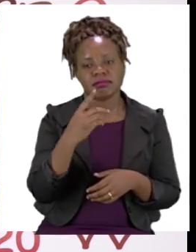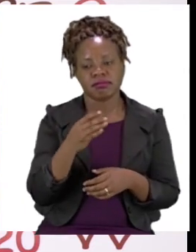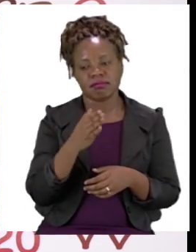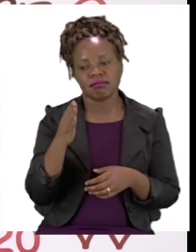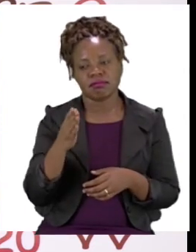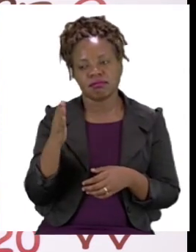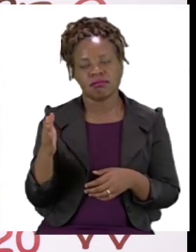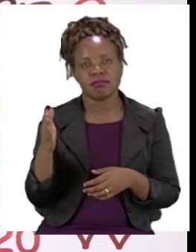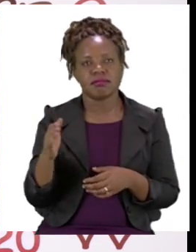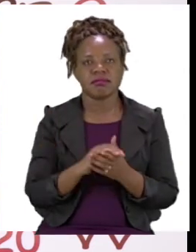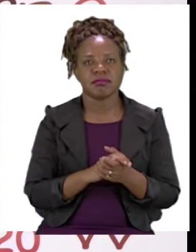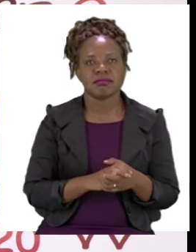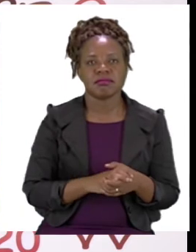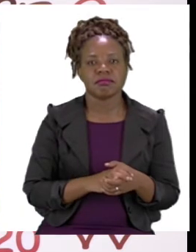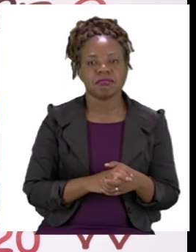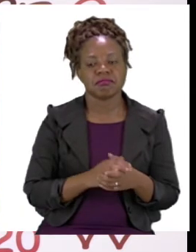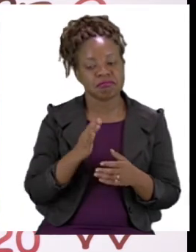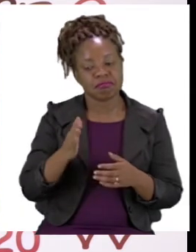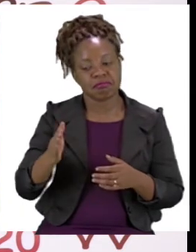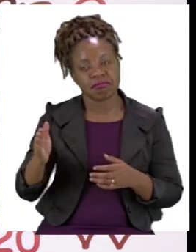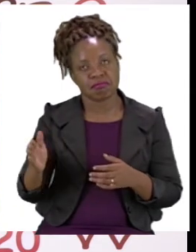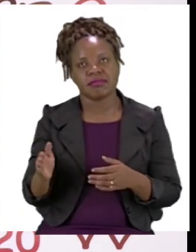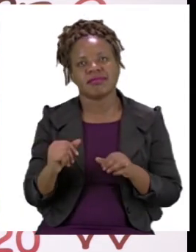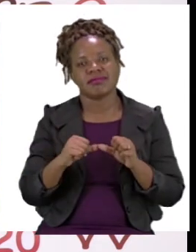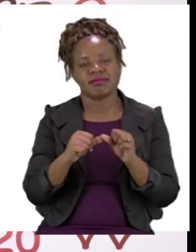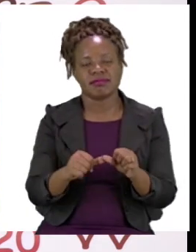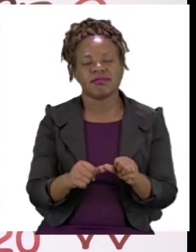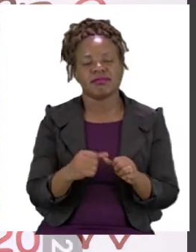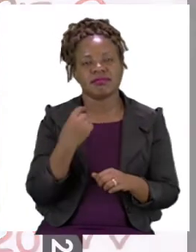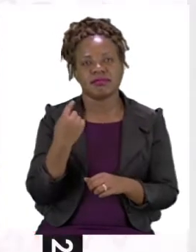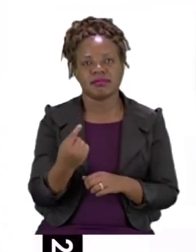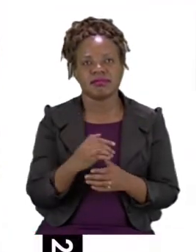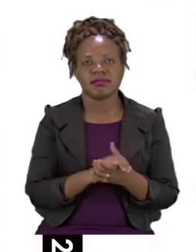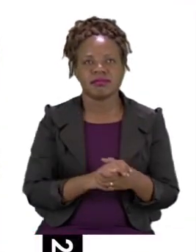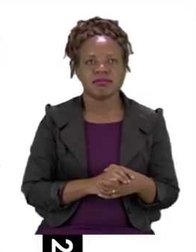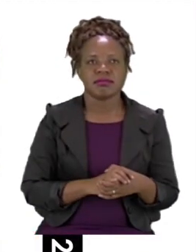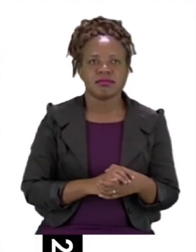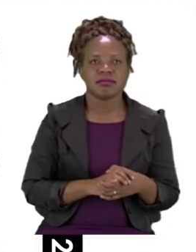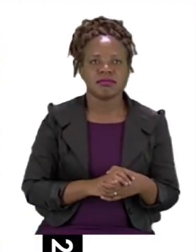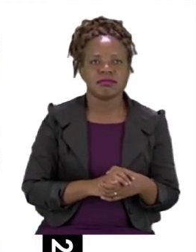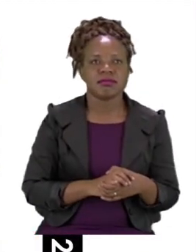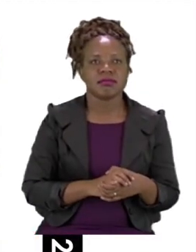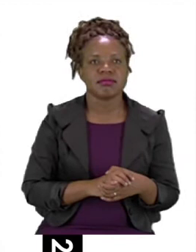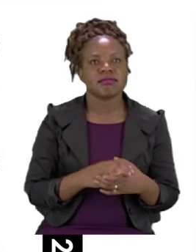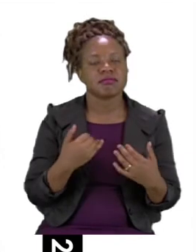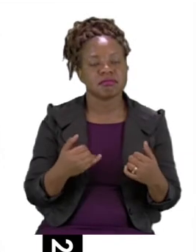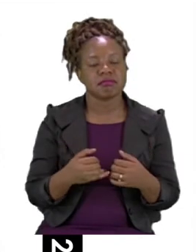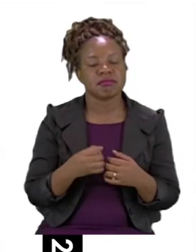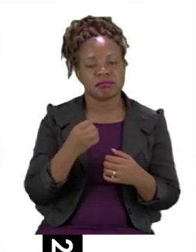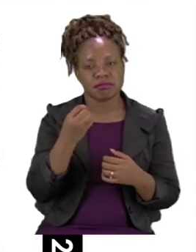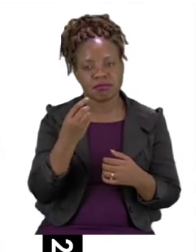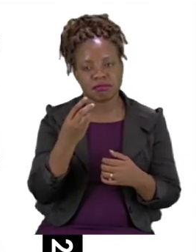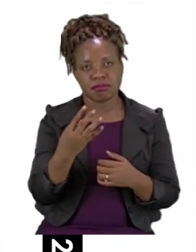And the rest of them you are going to continue by yourself. Now let's try counting in 5's.